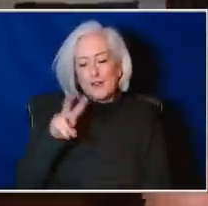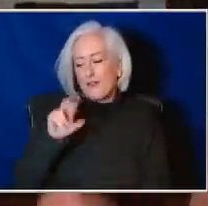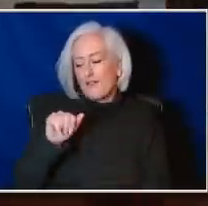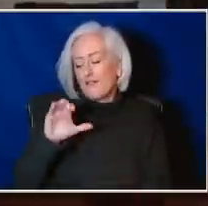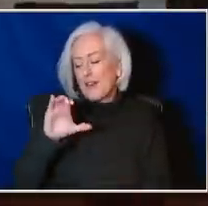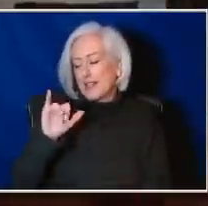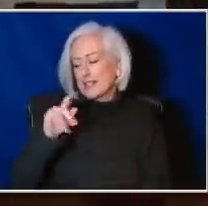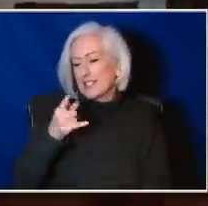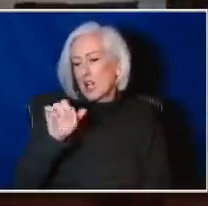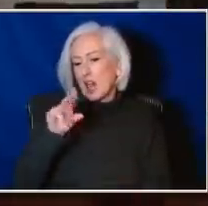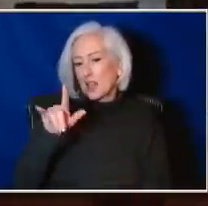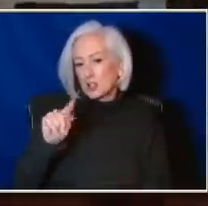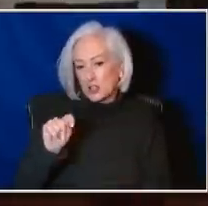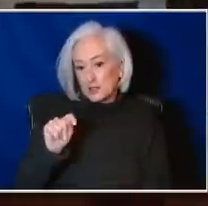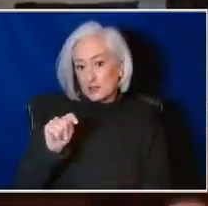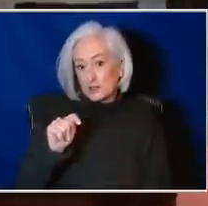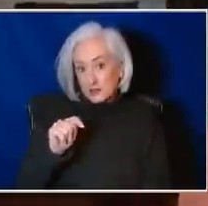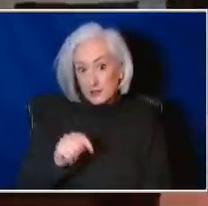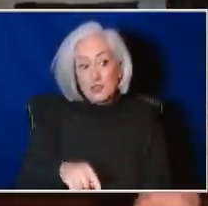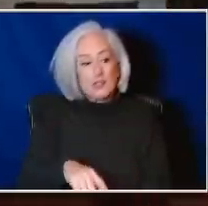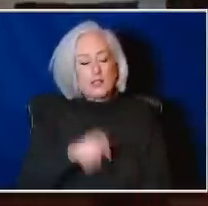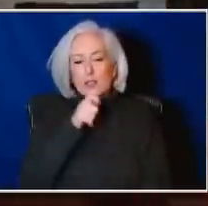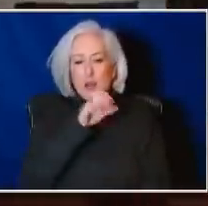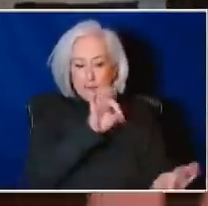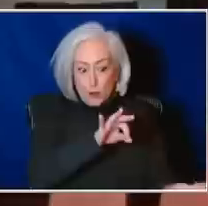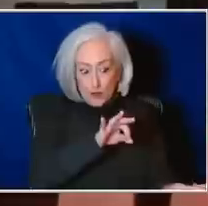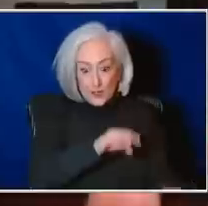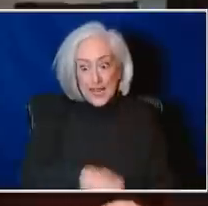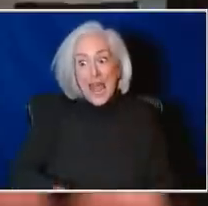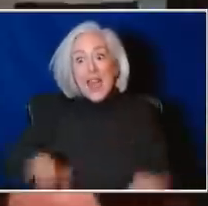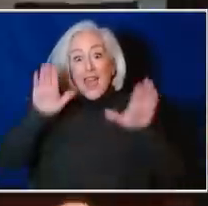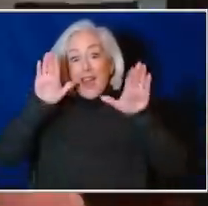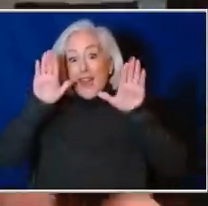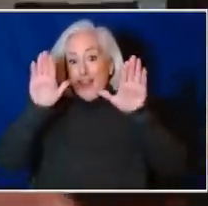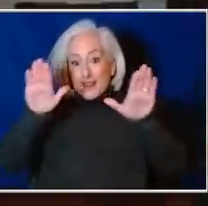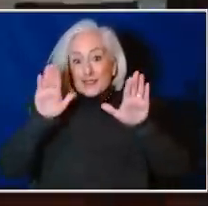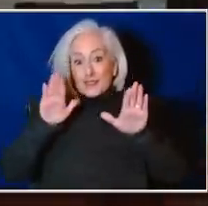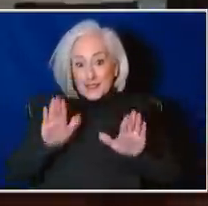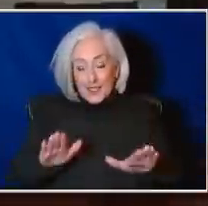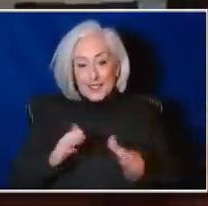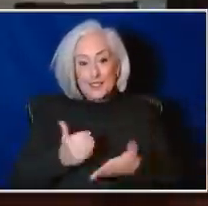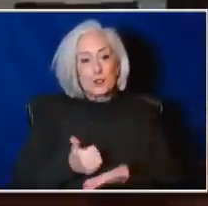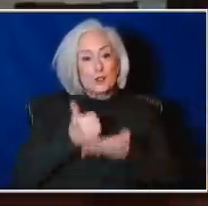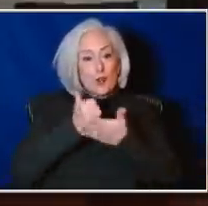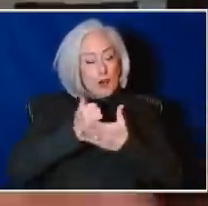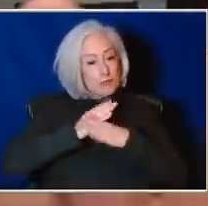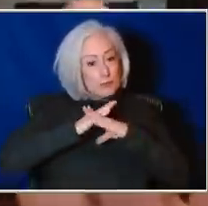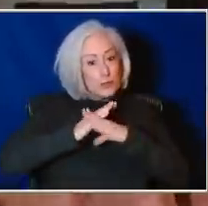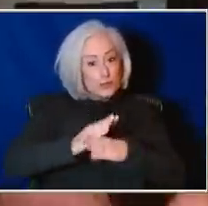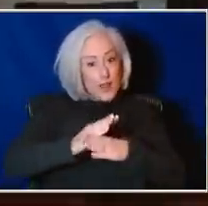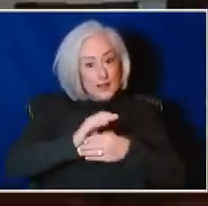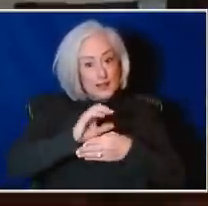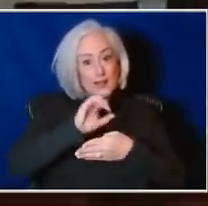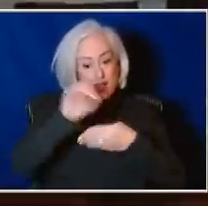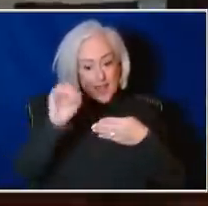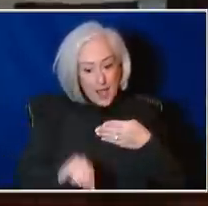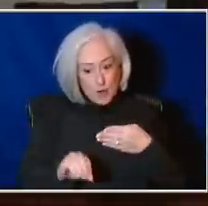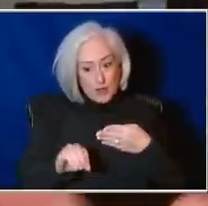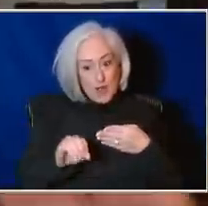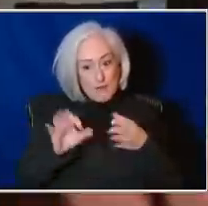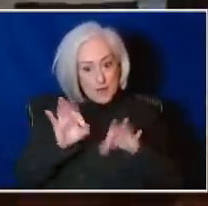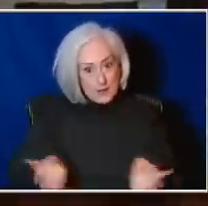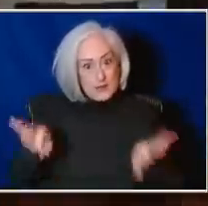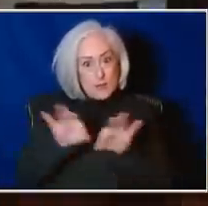it an excellent vaccine in preventing the outcomes we really care about? Absolutely.